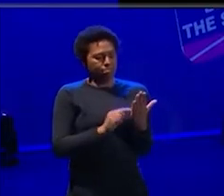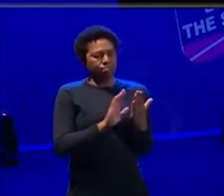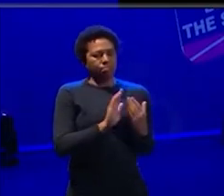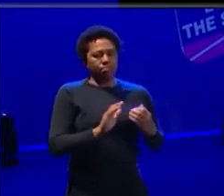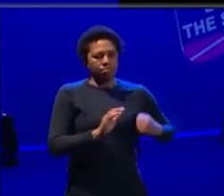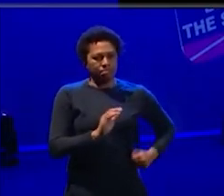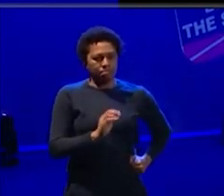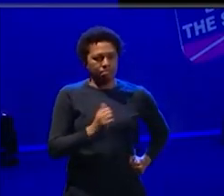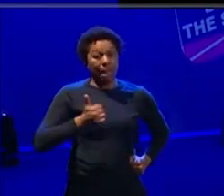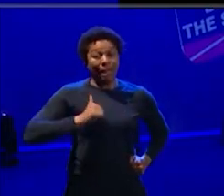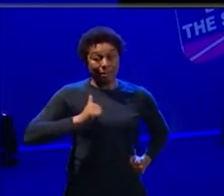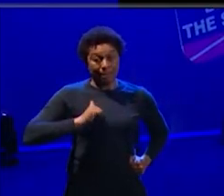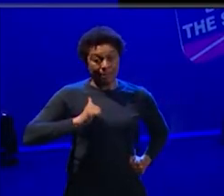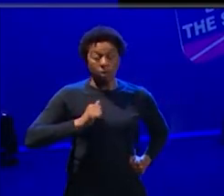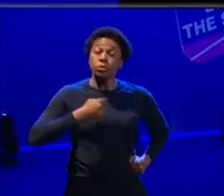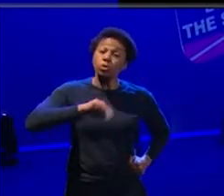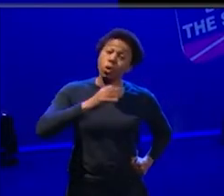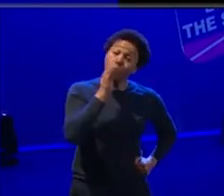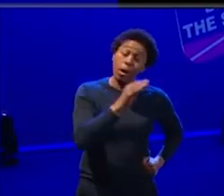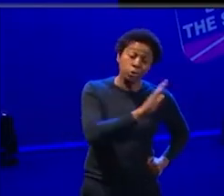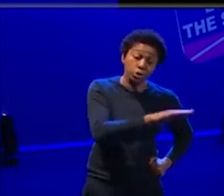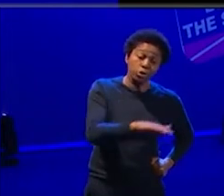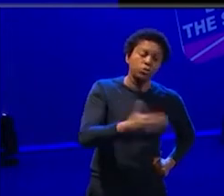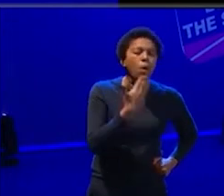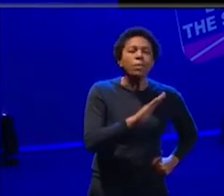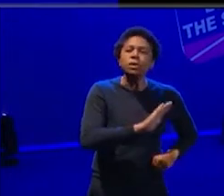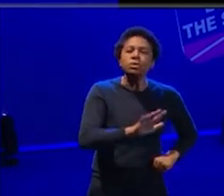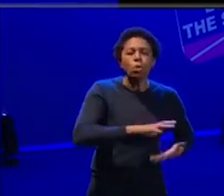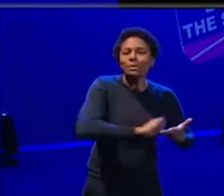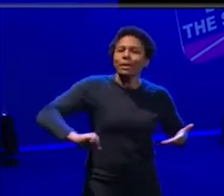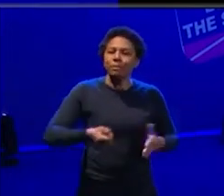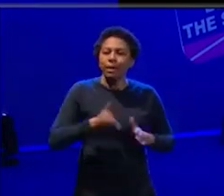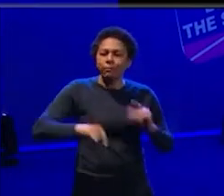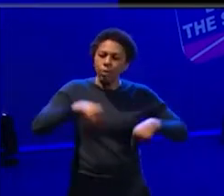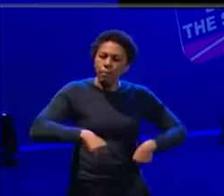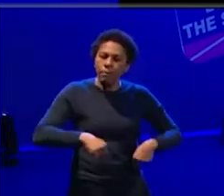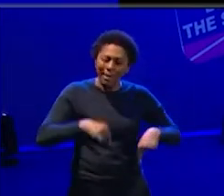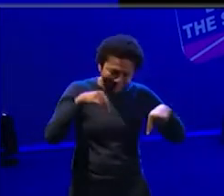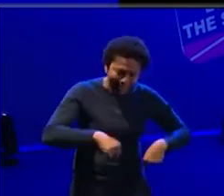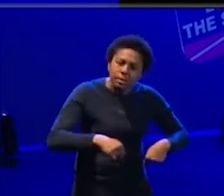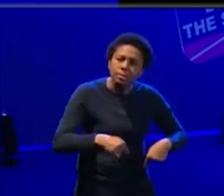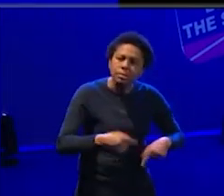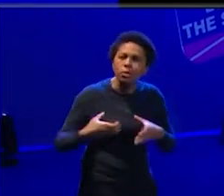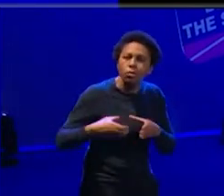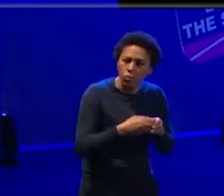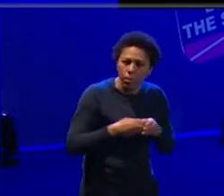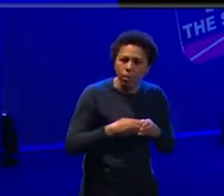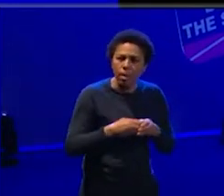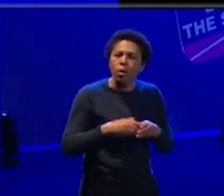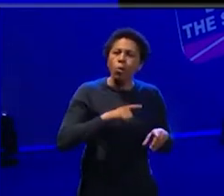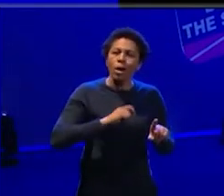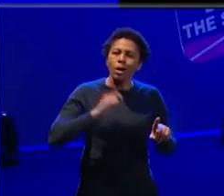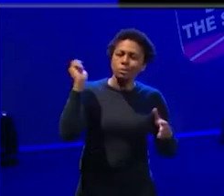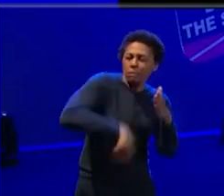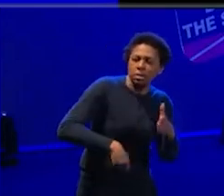to. So for example, we ask children not to be taken out of our sessions as a punishment for something they've done the other, like at another point during the day, because